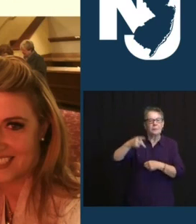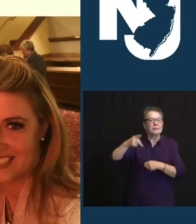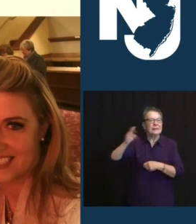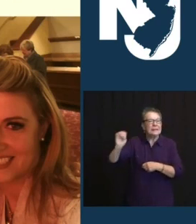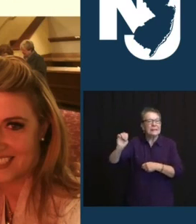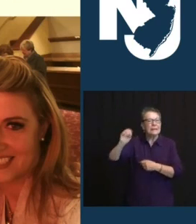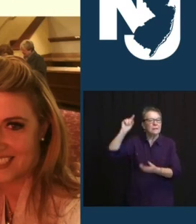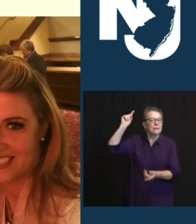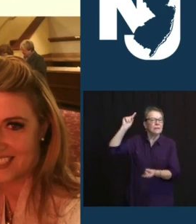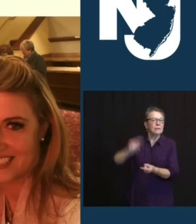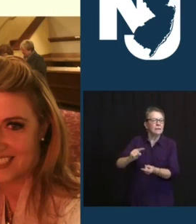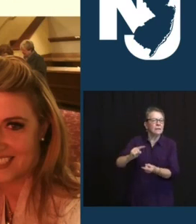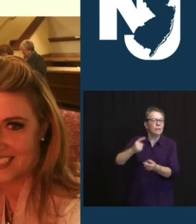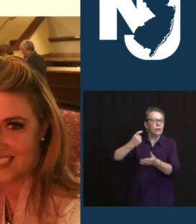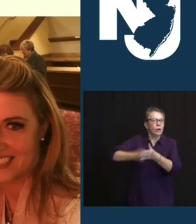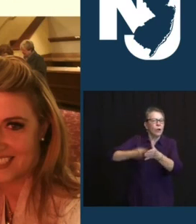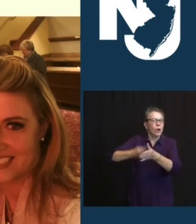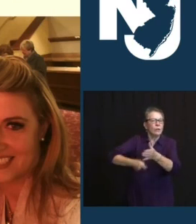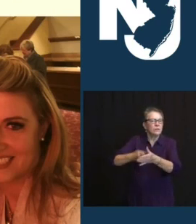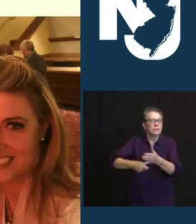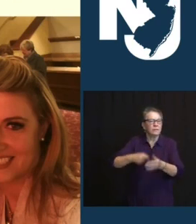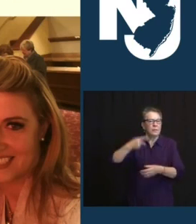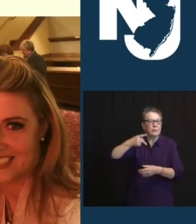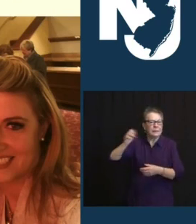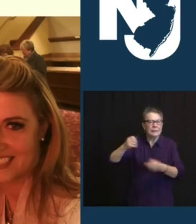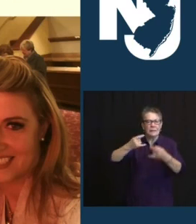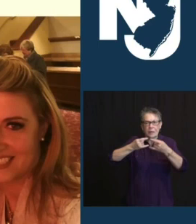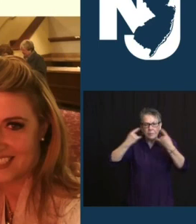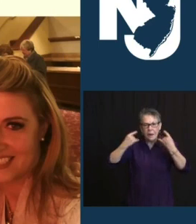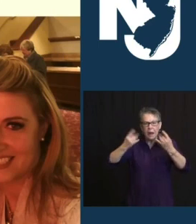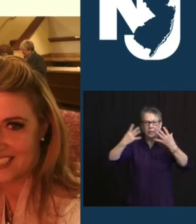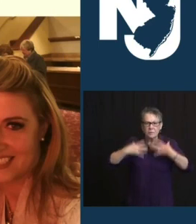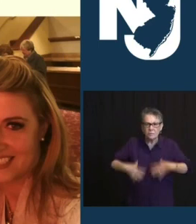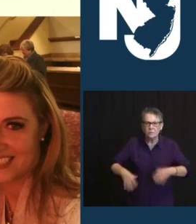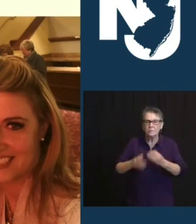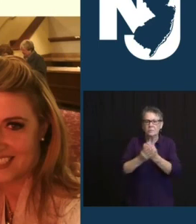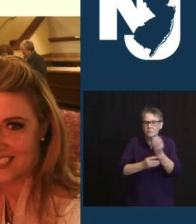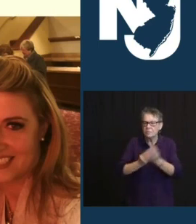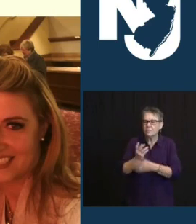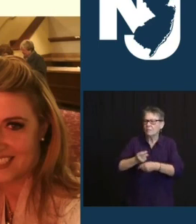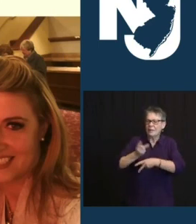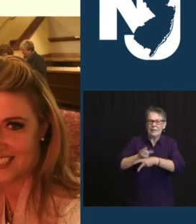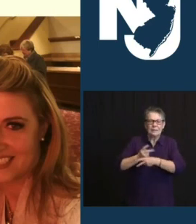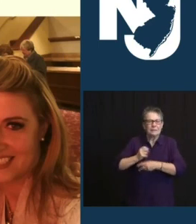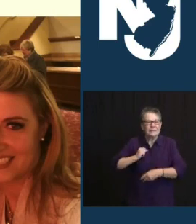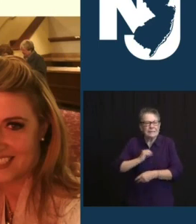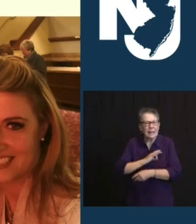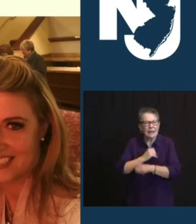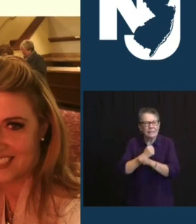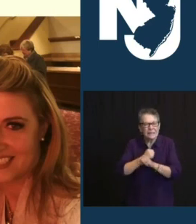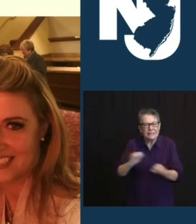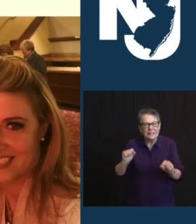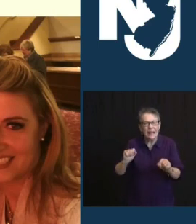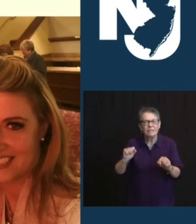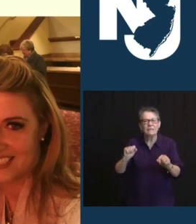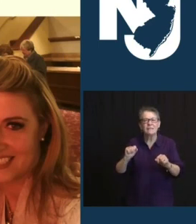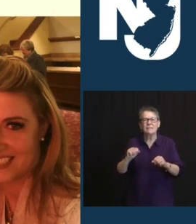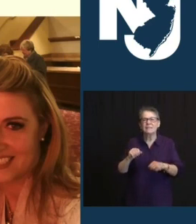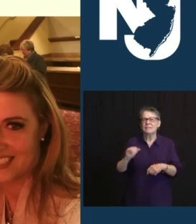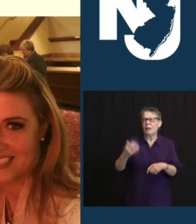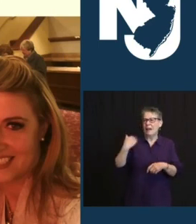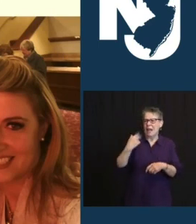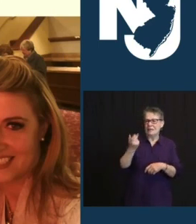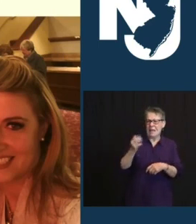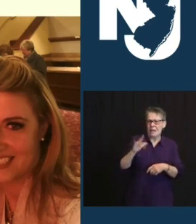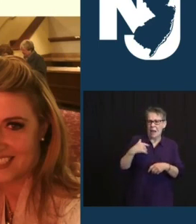RESOURCES NEEDED TO KEEP THEIR STAFF AND VISITORS SAFE. I HAD A GREAT CHAT WITH HARRY ON FRIDAY WHO TOLD ME, AMONG OTHER THINGS, THAT HIS REAL